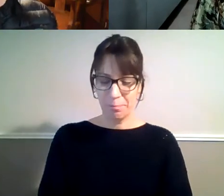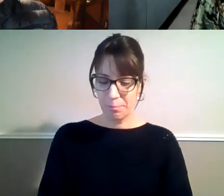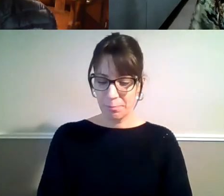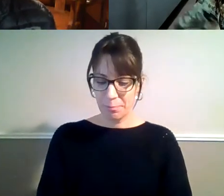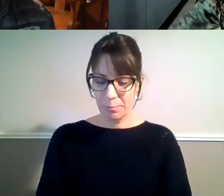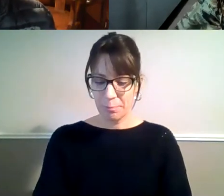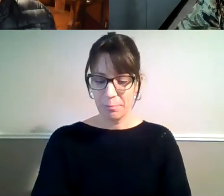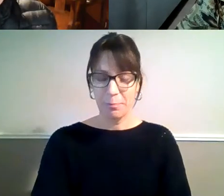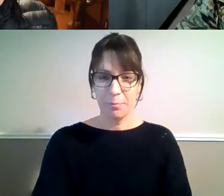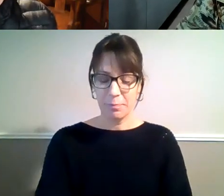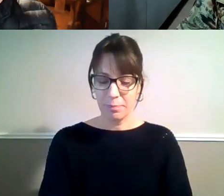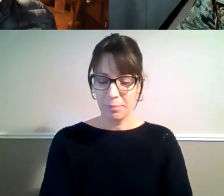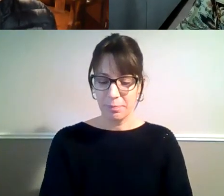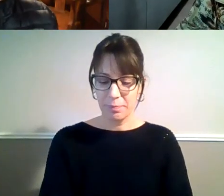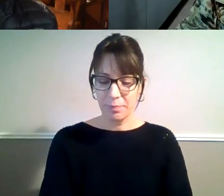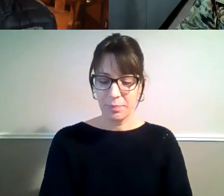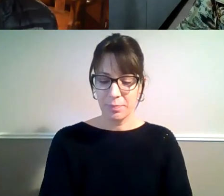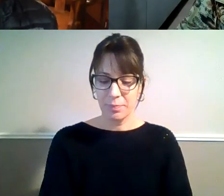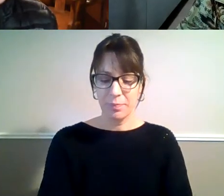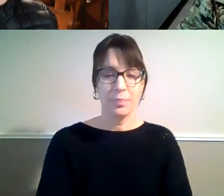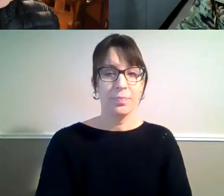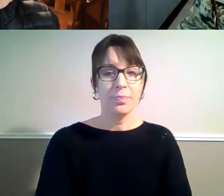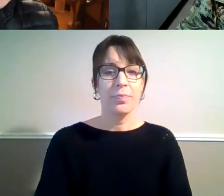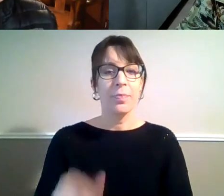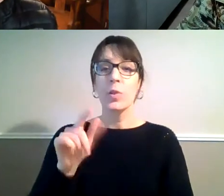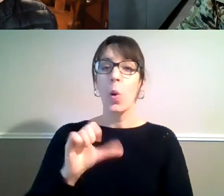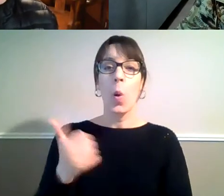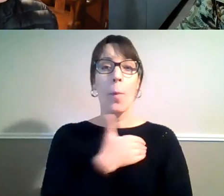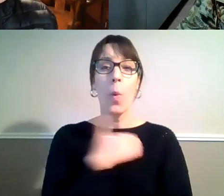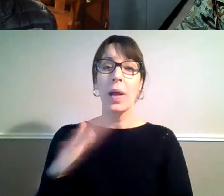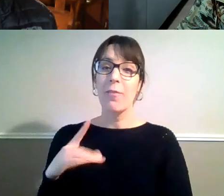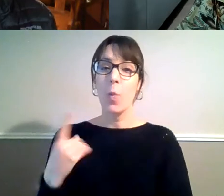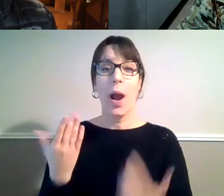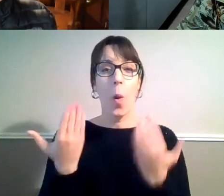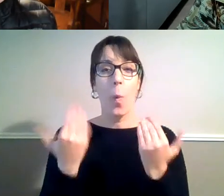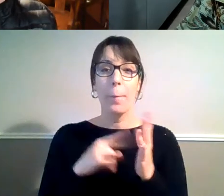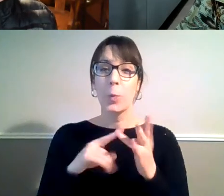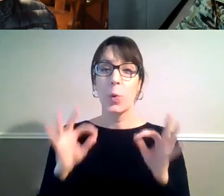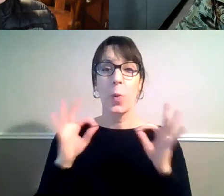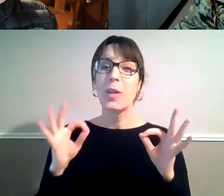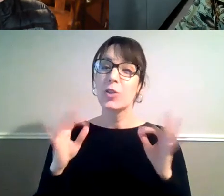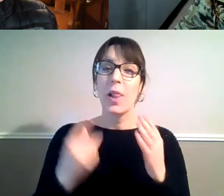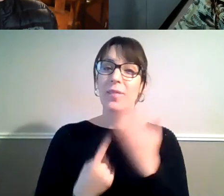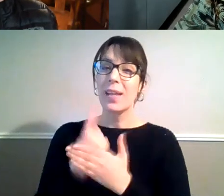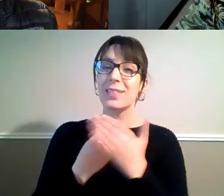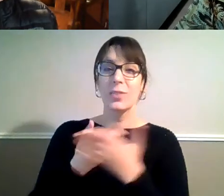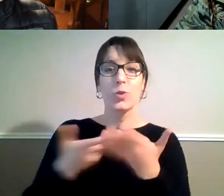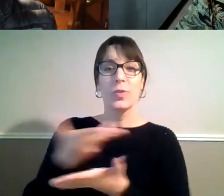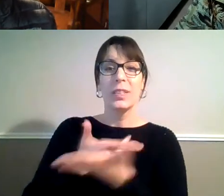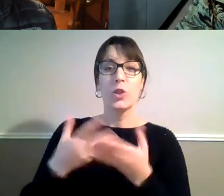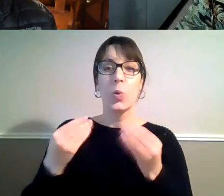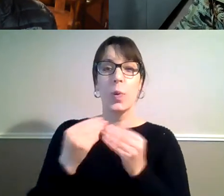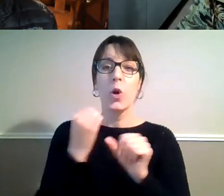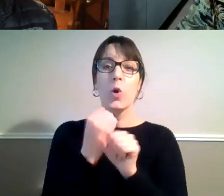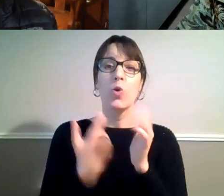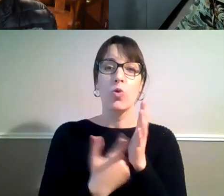Well, good morning, everyone, and welcome to this special event, ATFA in conversation with Graham Inners, improving access to